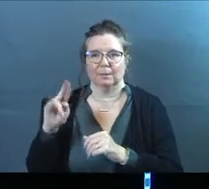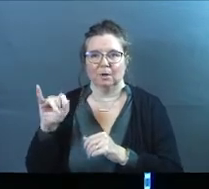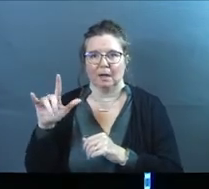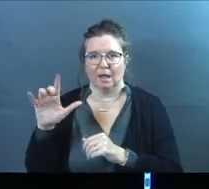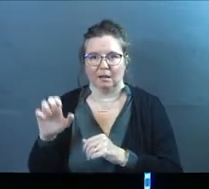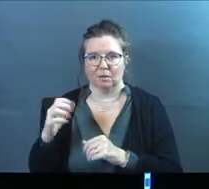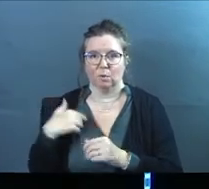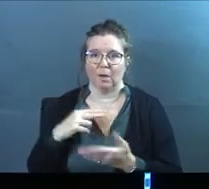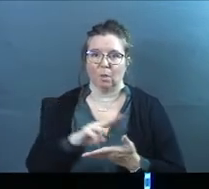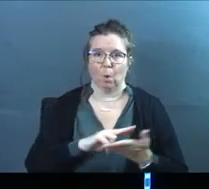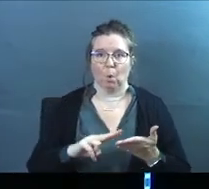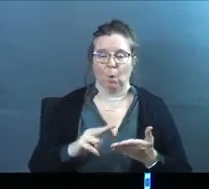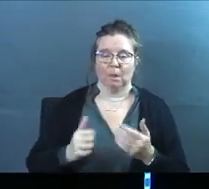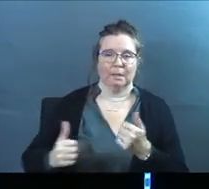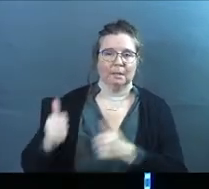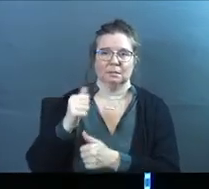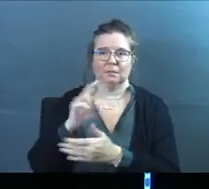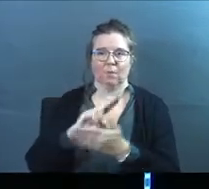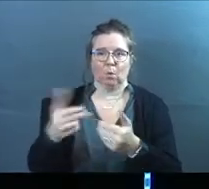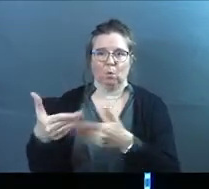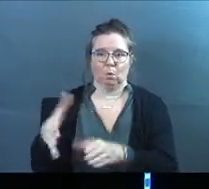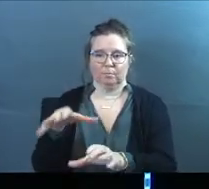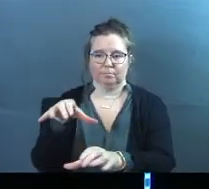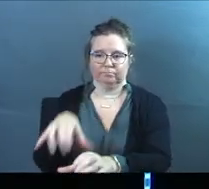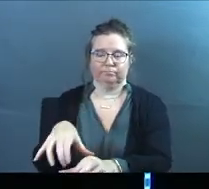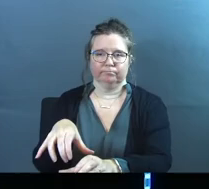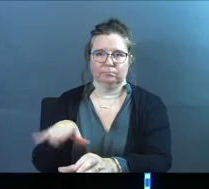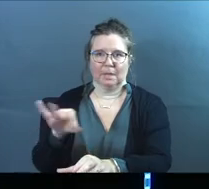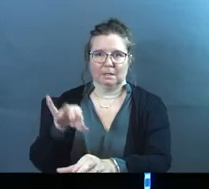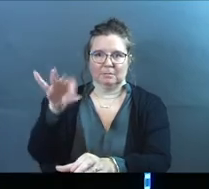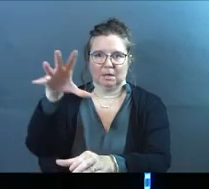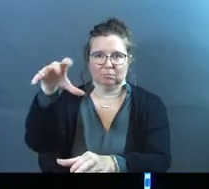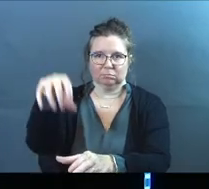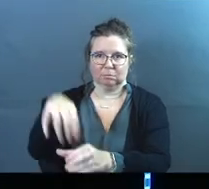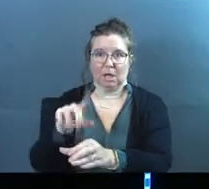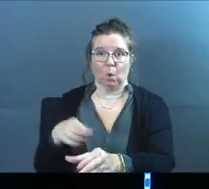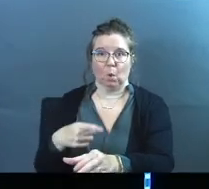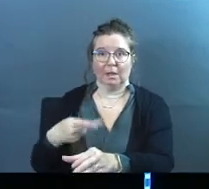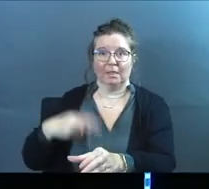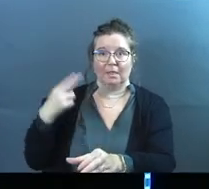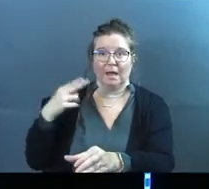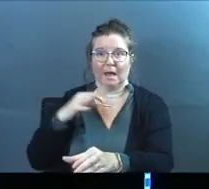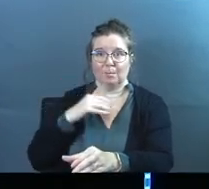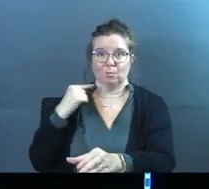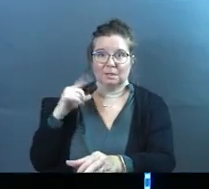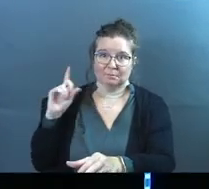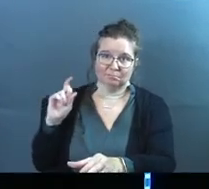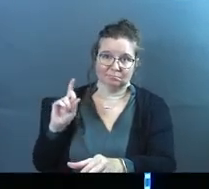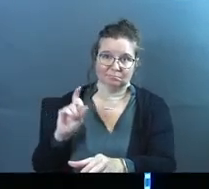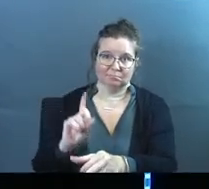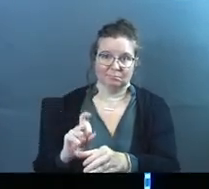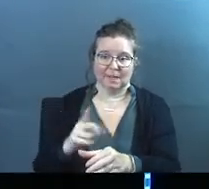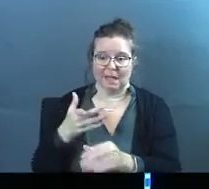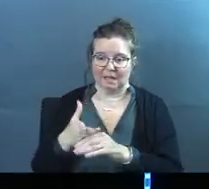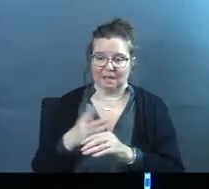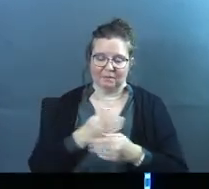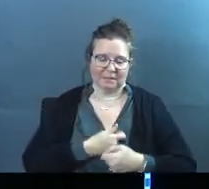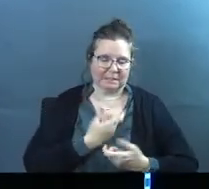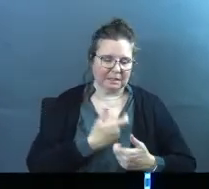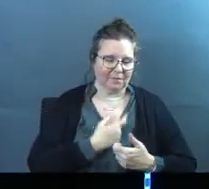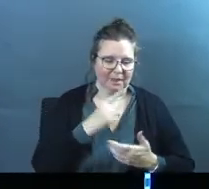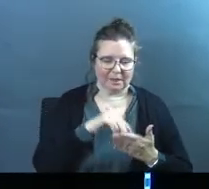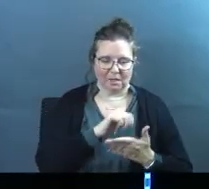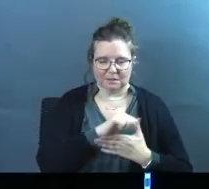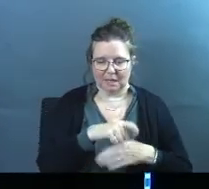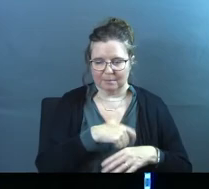they had the Holy of Holies, and that was where God's presence, God's spirit was. And only the high priest, after he had been just, he had confessed